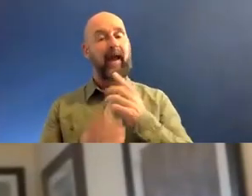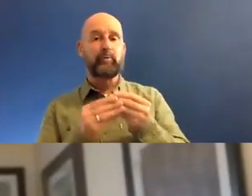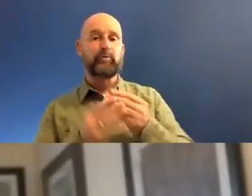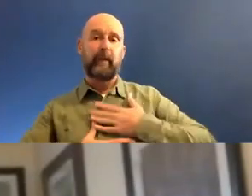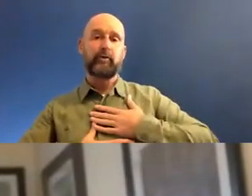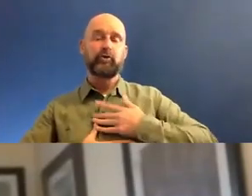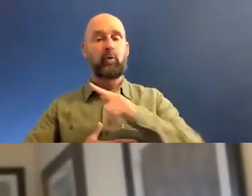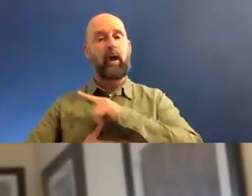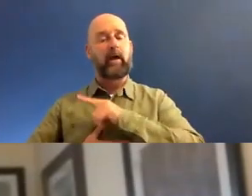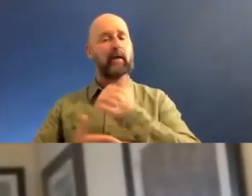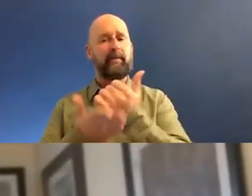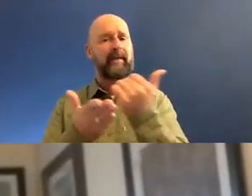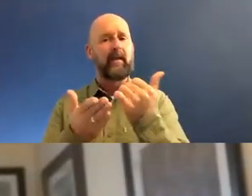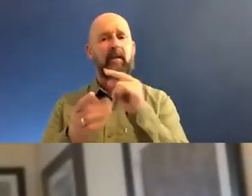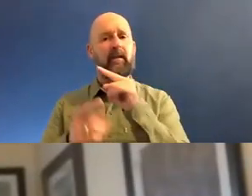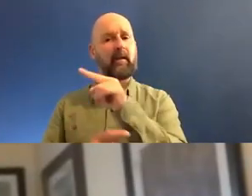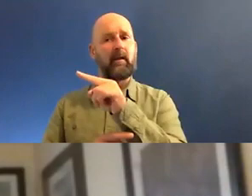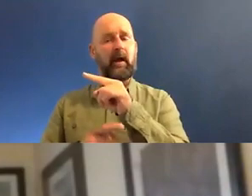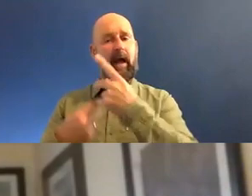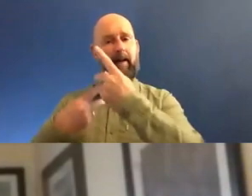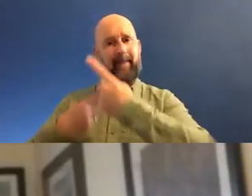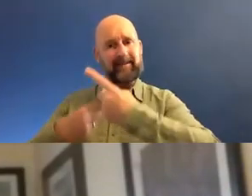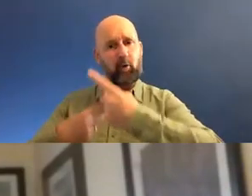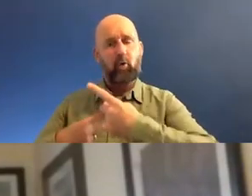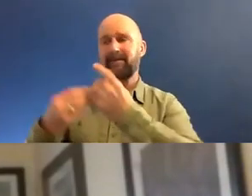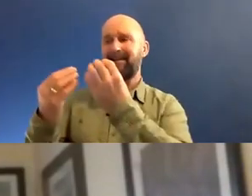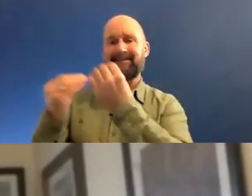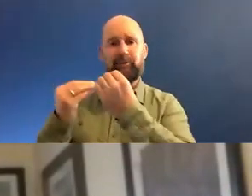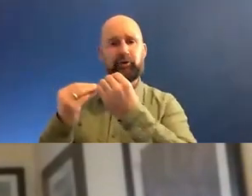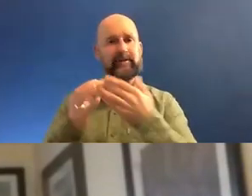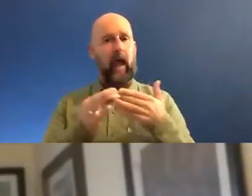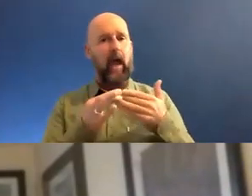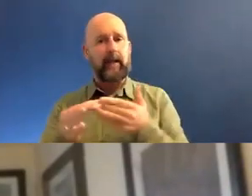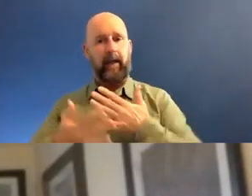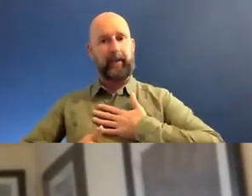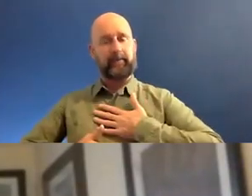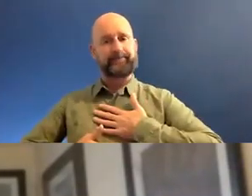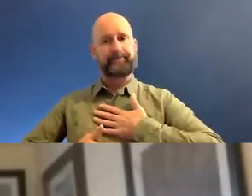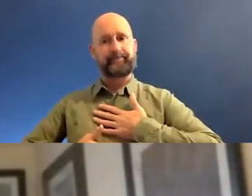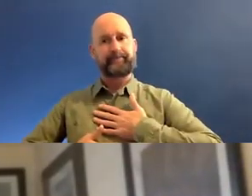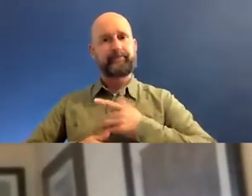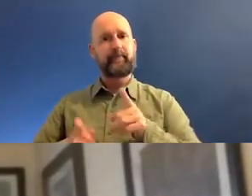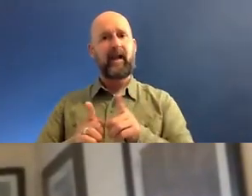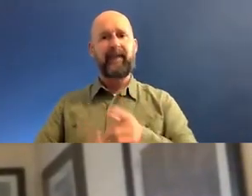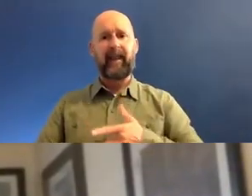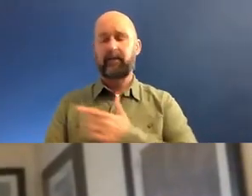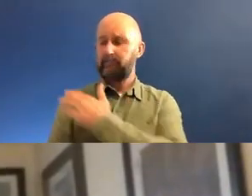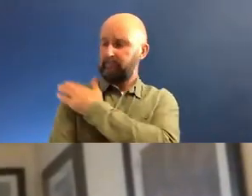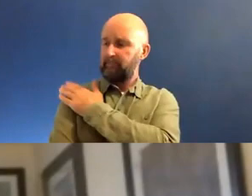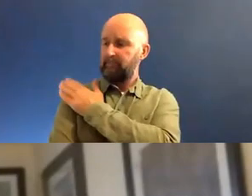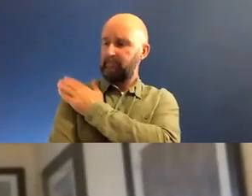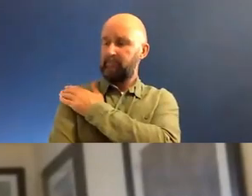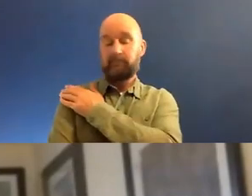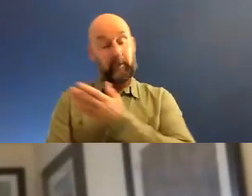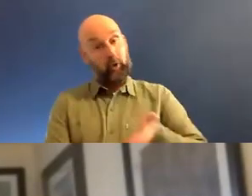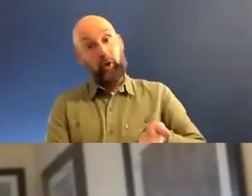have really amazing mentors, teachers, guides, people who just put their hand on my back and said, that's good. Go do